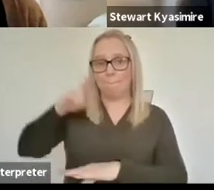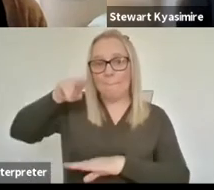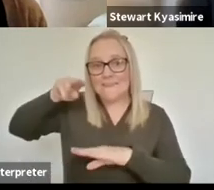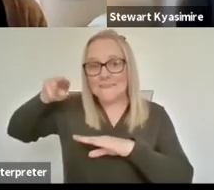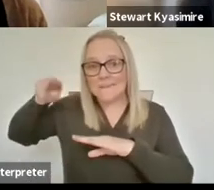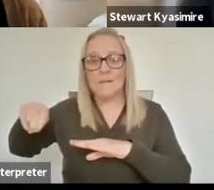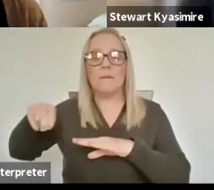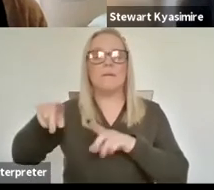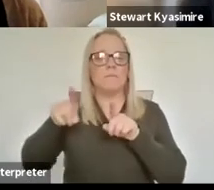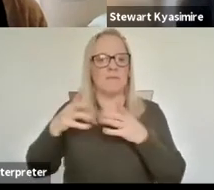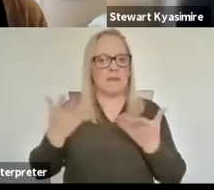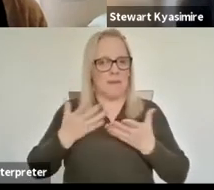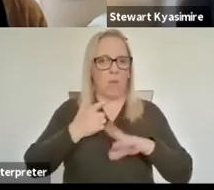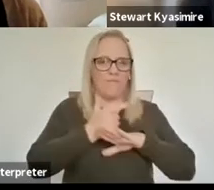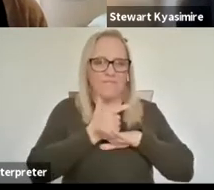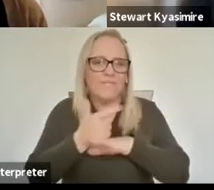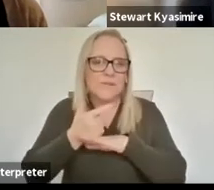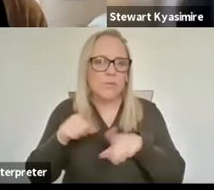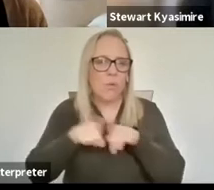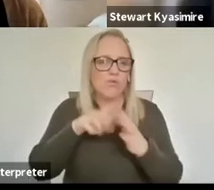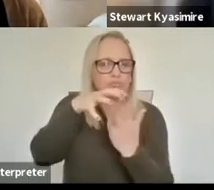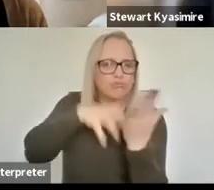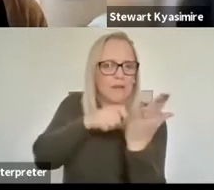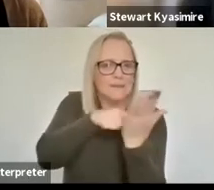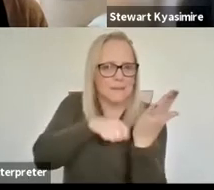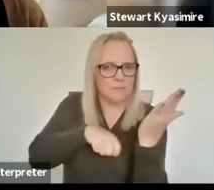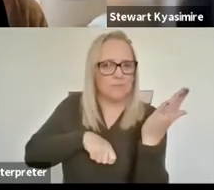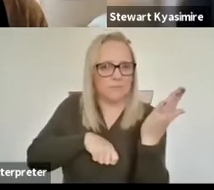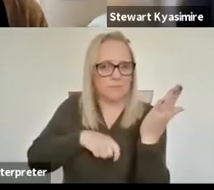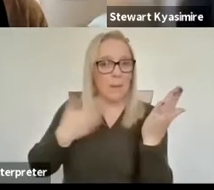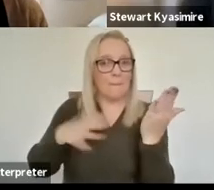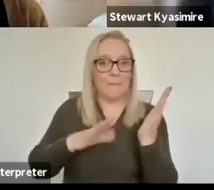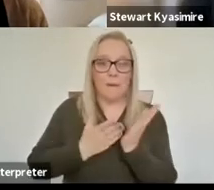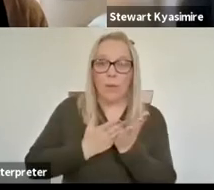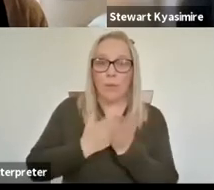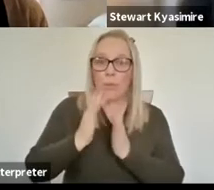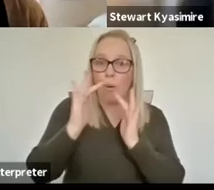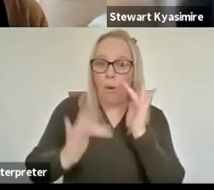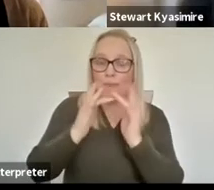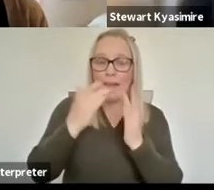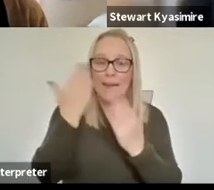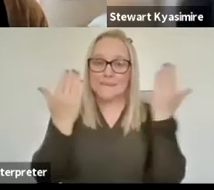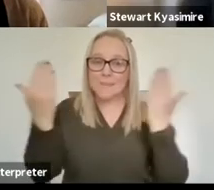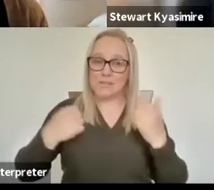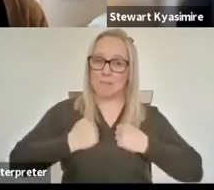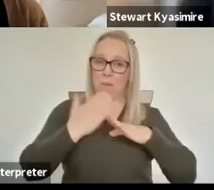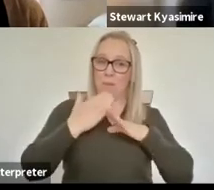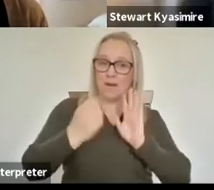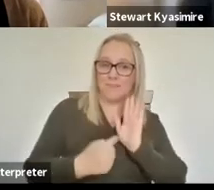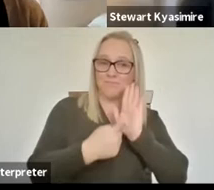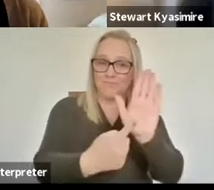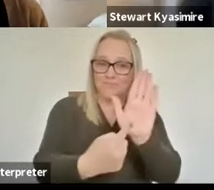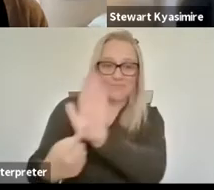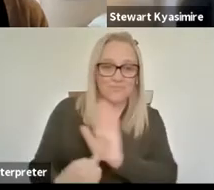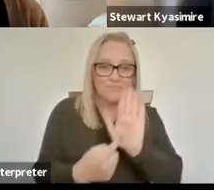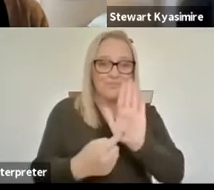with writing and I have in fact exhibited some work during the lockdown period through an online exhibition so I had some experience of